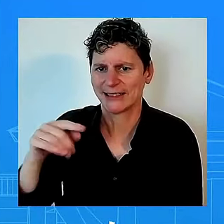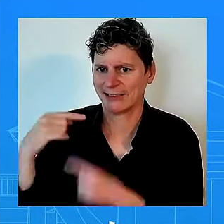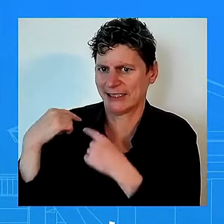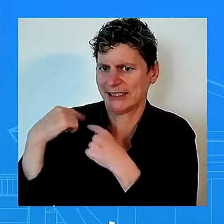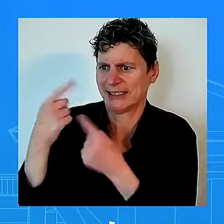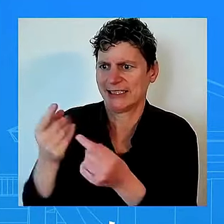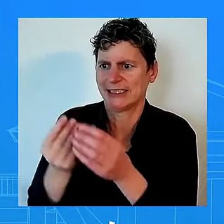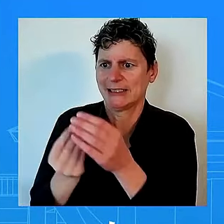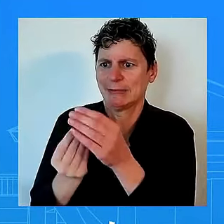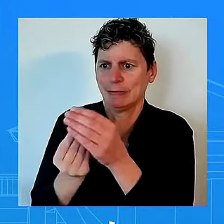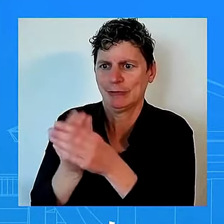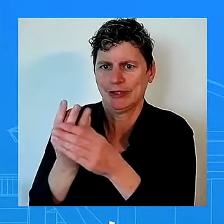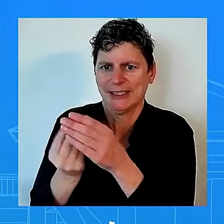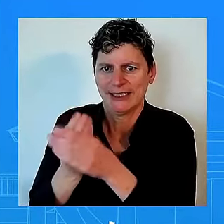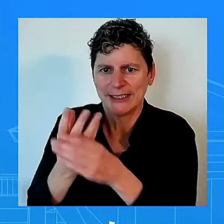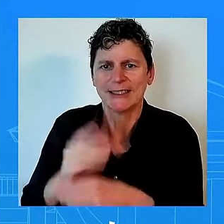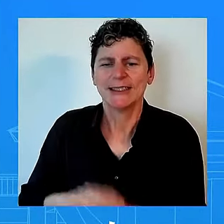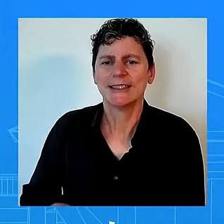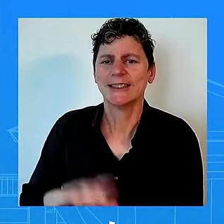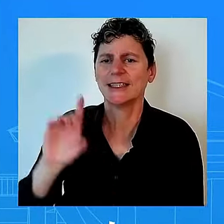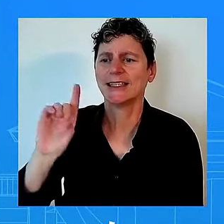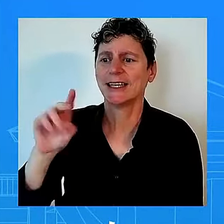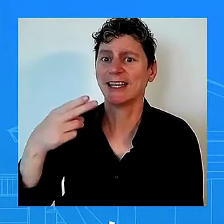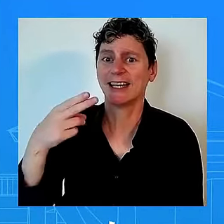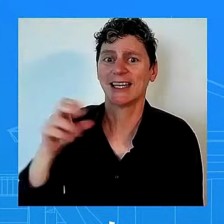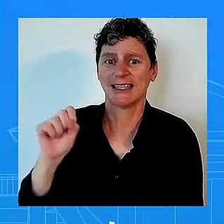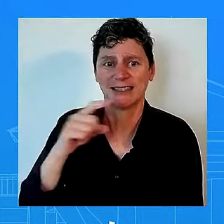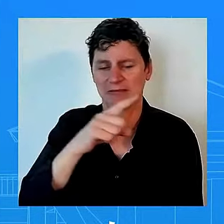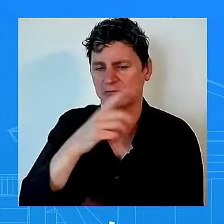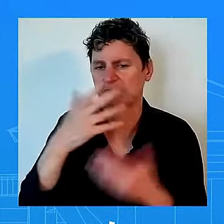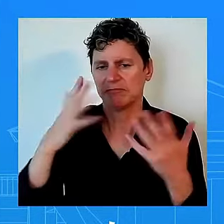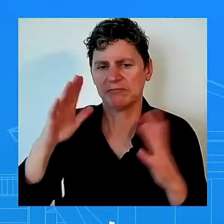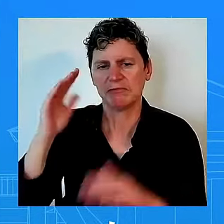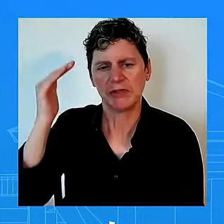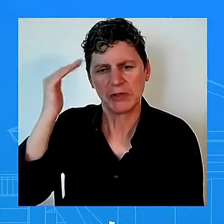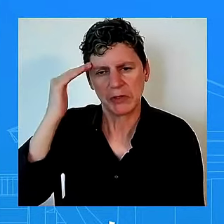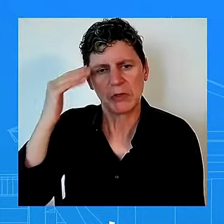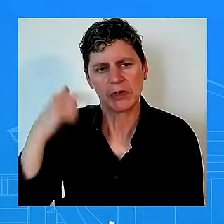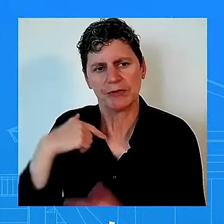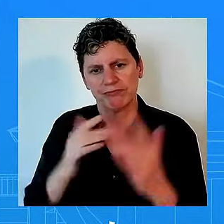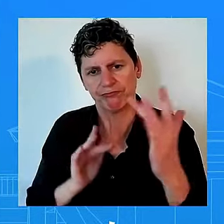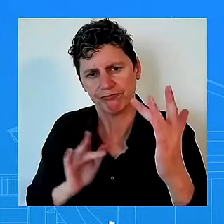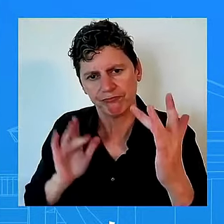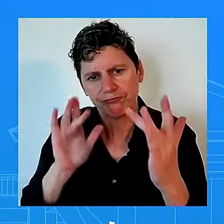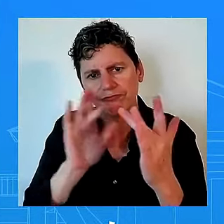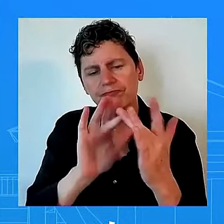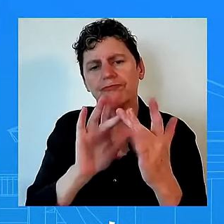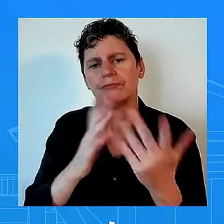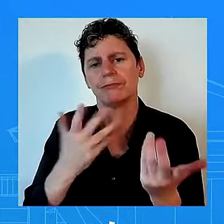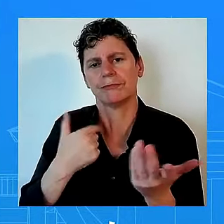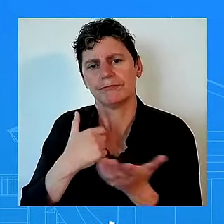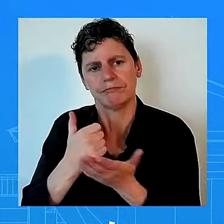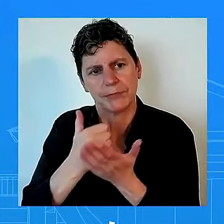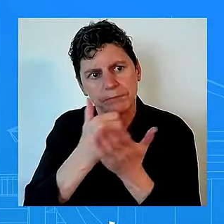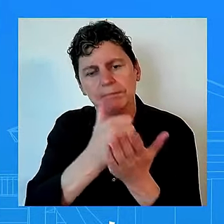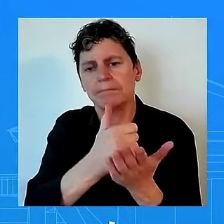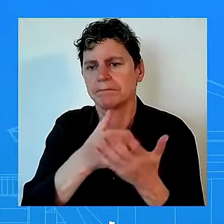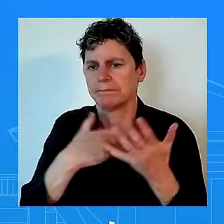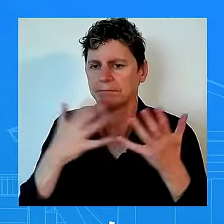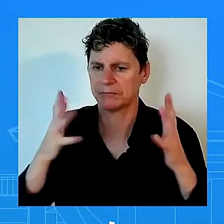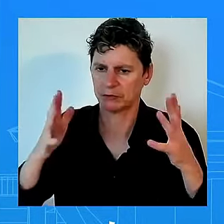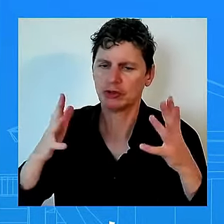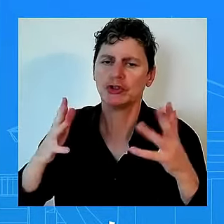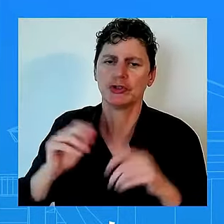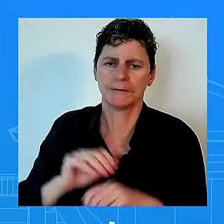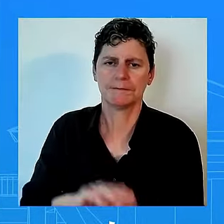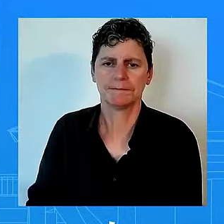to them uh and and that is something that we've taken very seriously uh and we have been able during in 2023